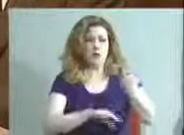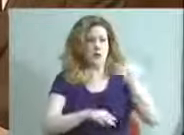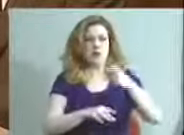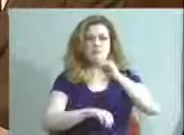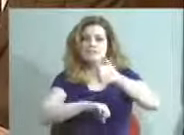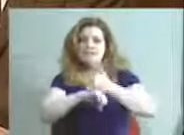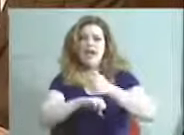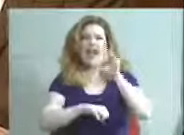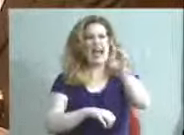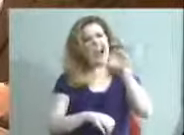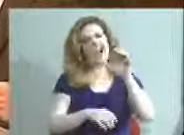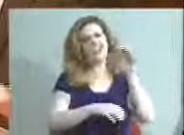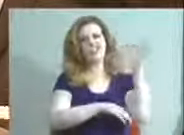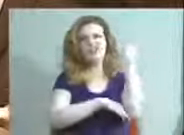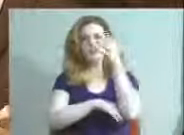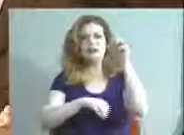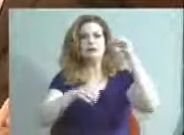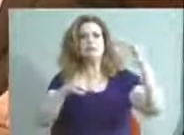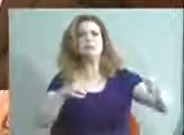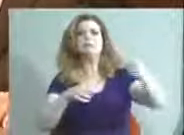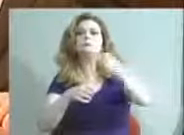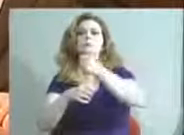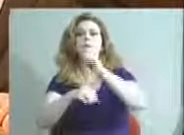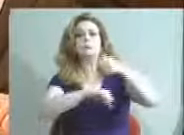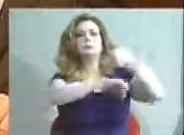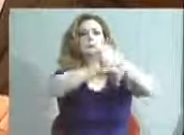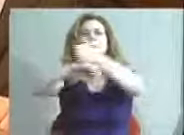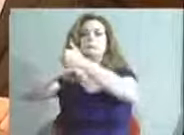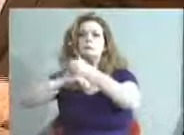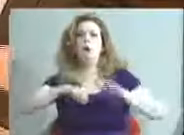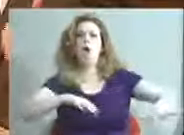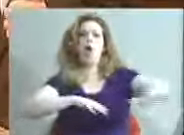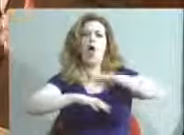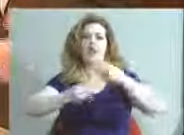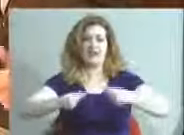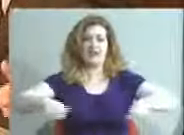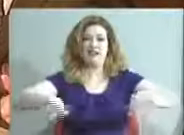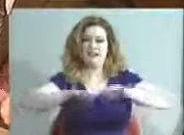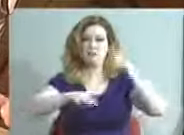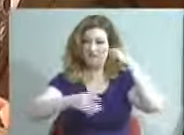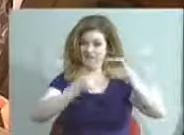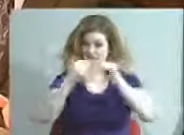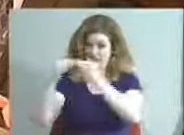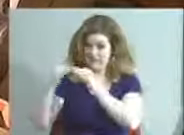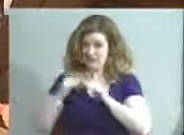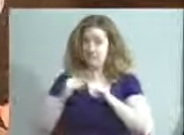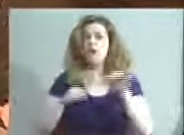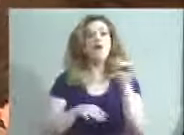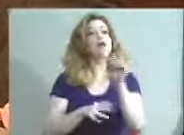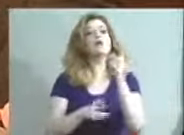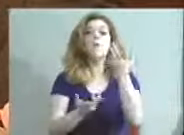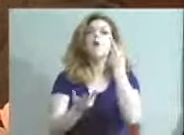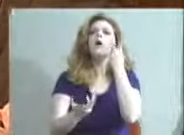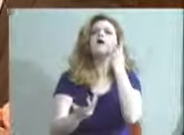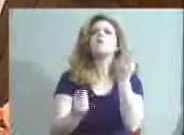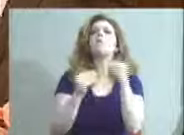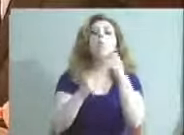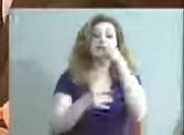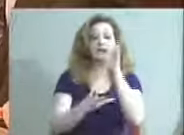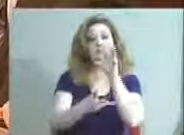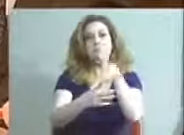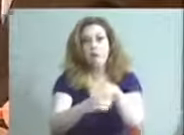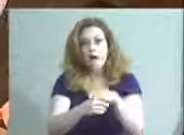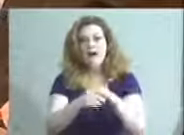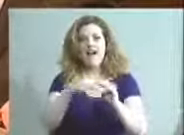trees on 11 campuses throughout the city. We also want to see more kids participating in kindergarten